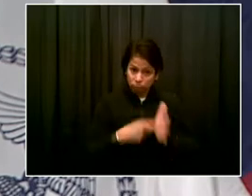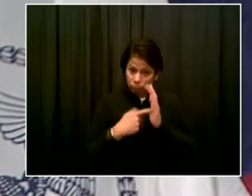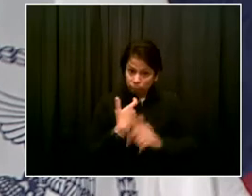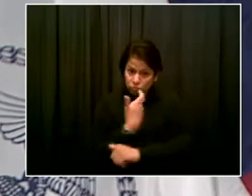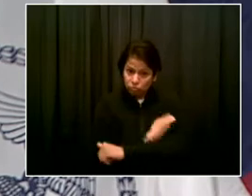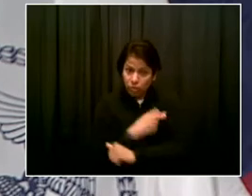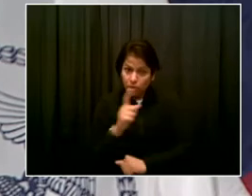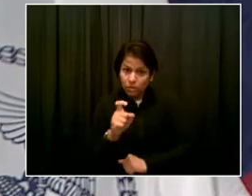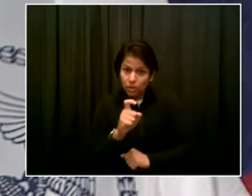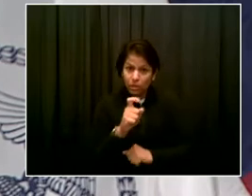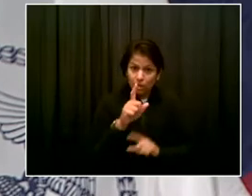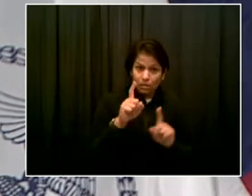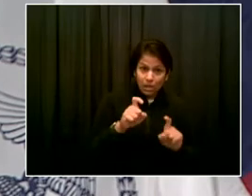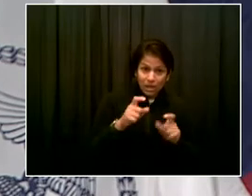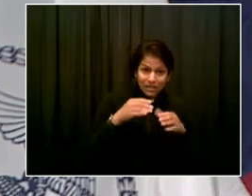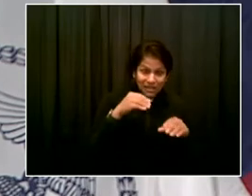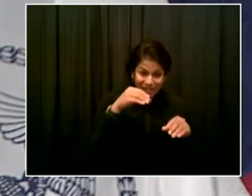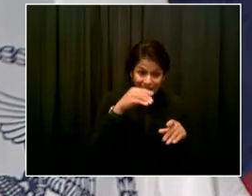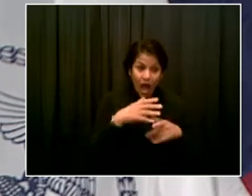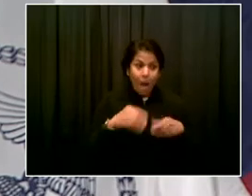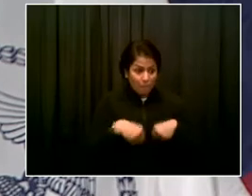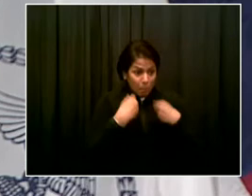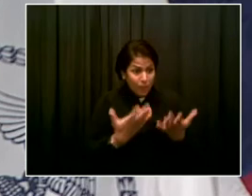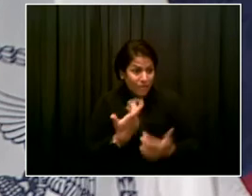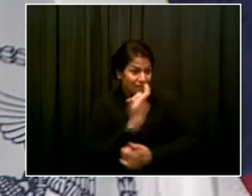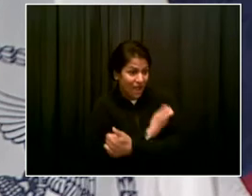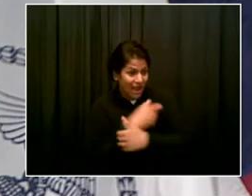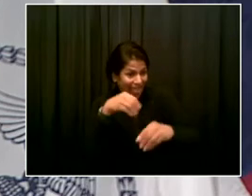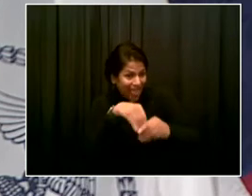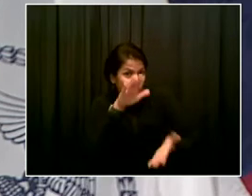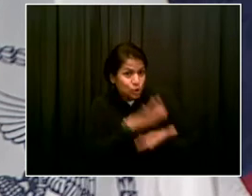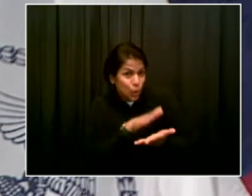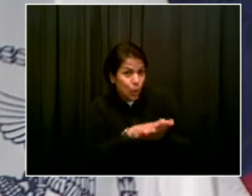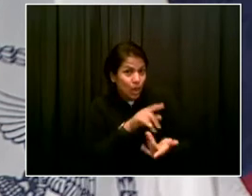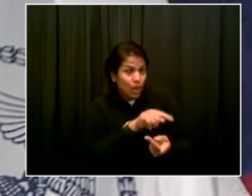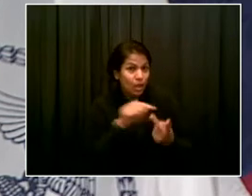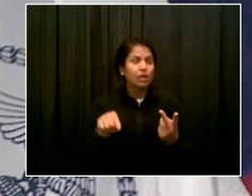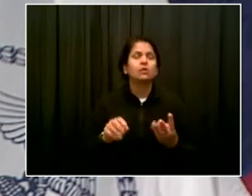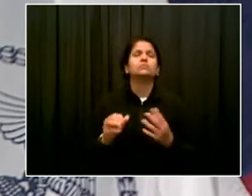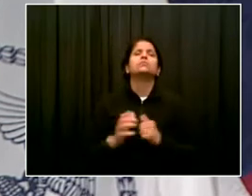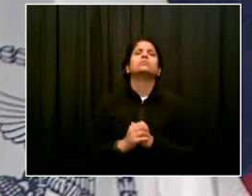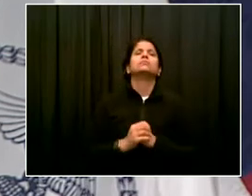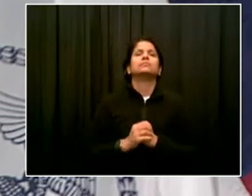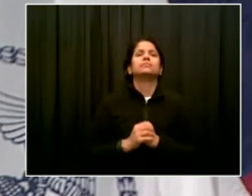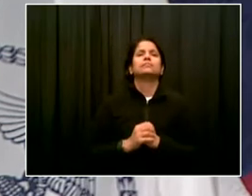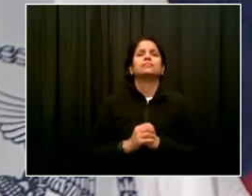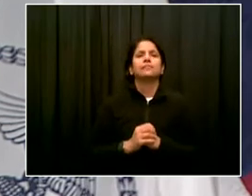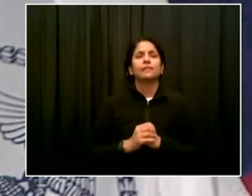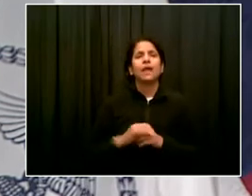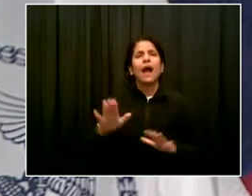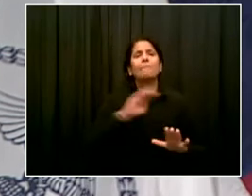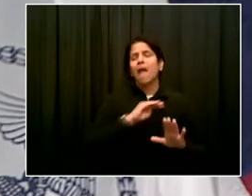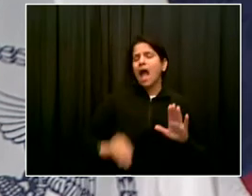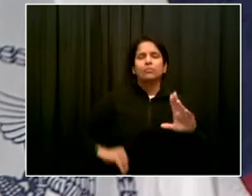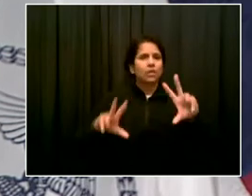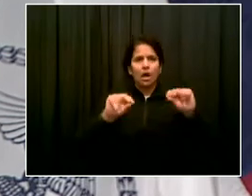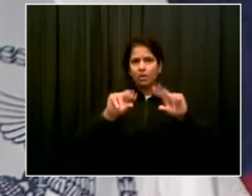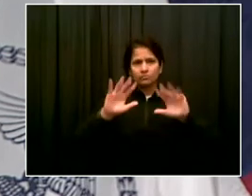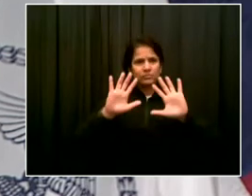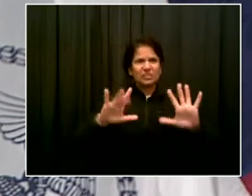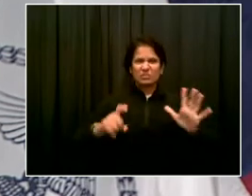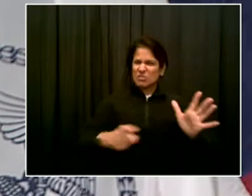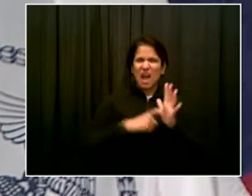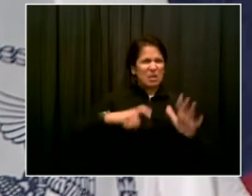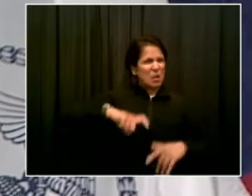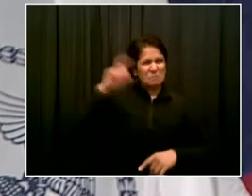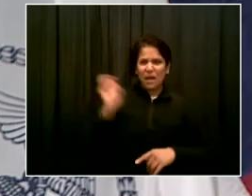We are seeing extraordinary success right now in our schools. And this is before we've